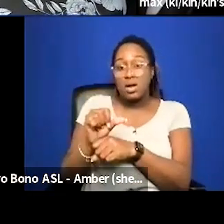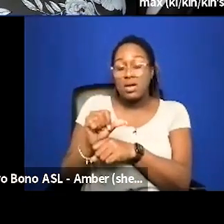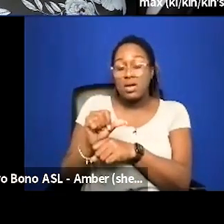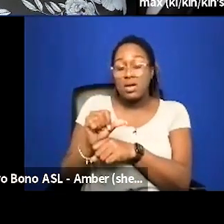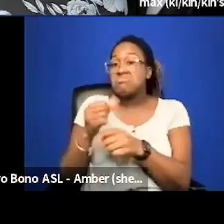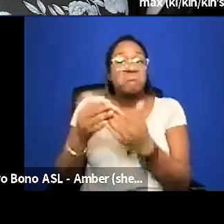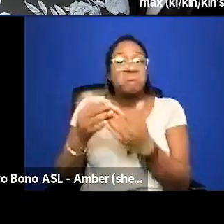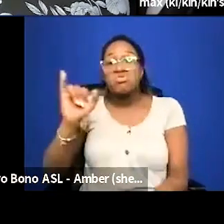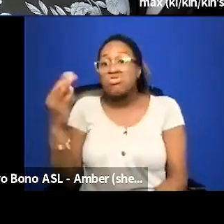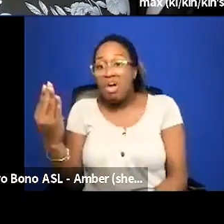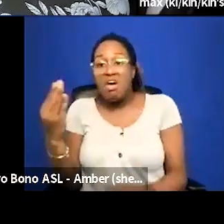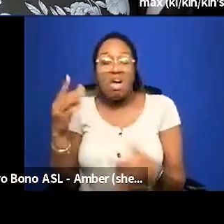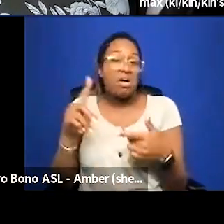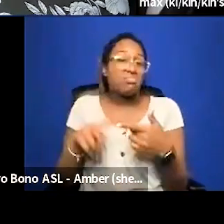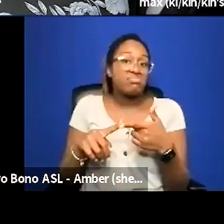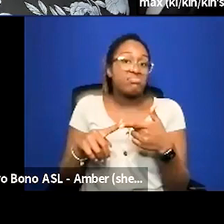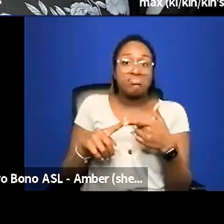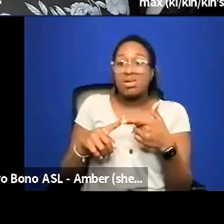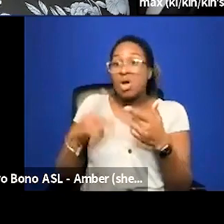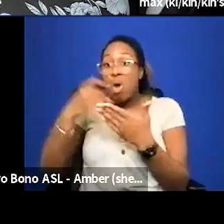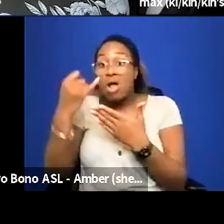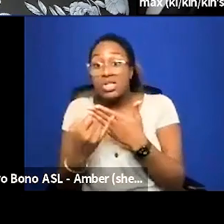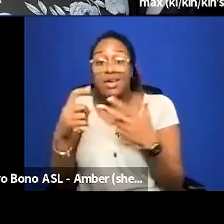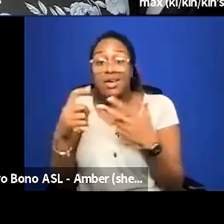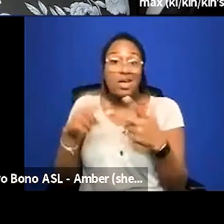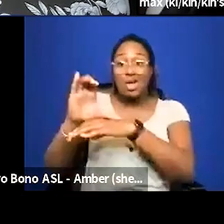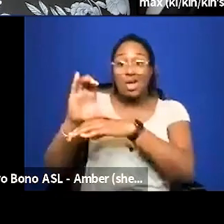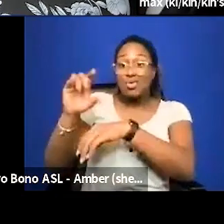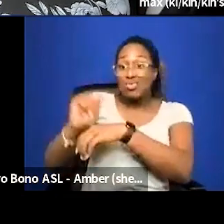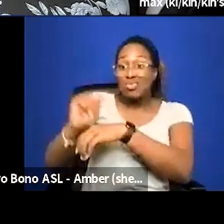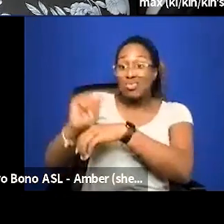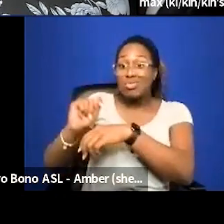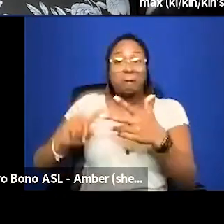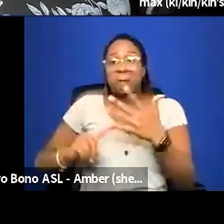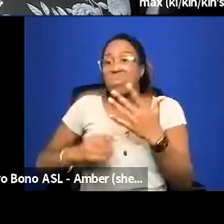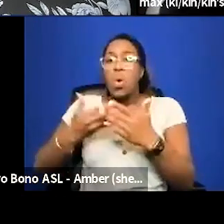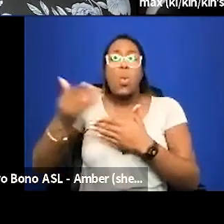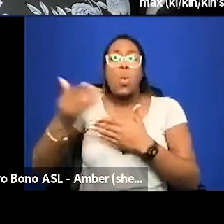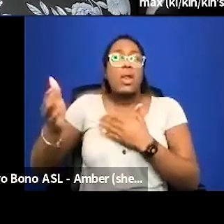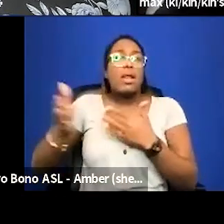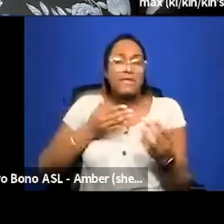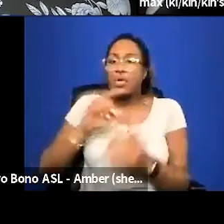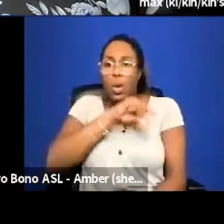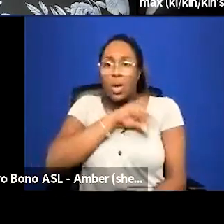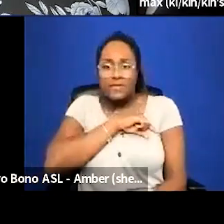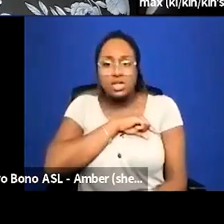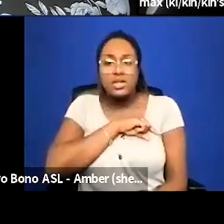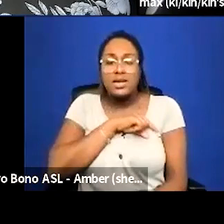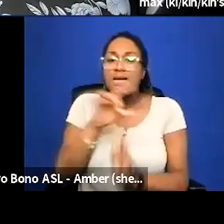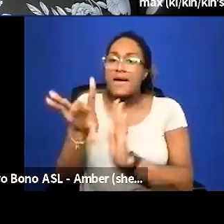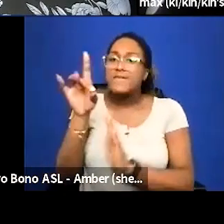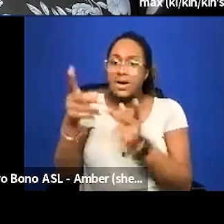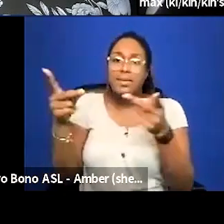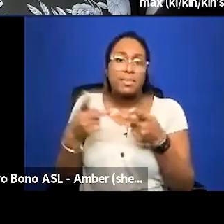be jobs uh projects consulting whatever it is whatever the qualifications are and find space for them